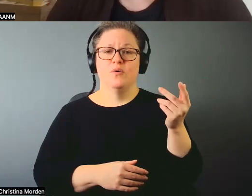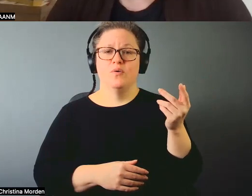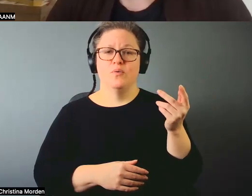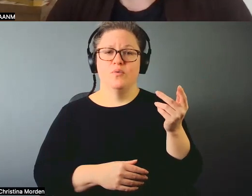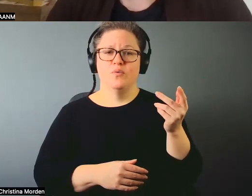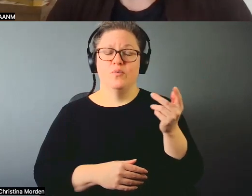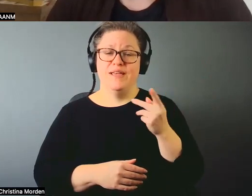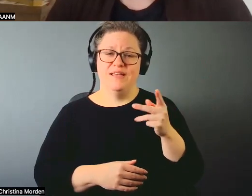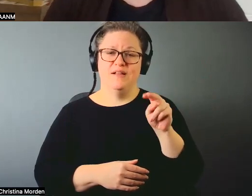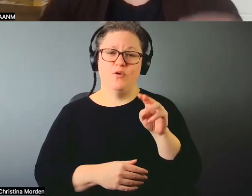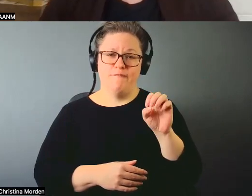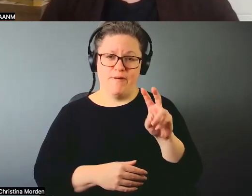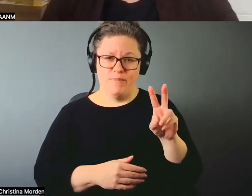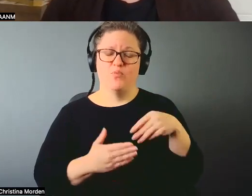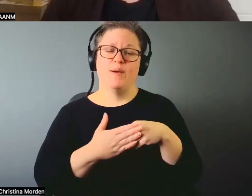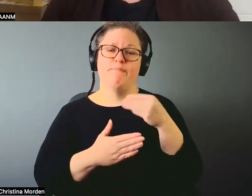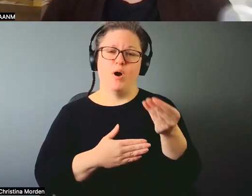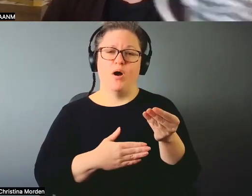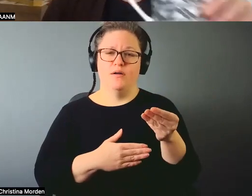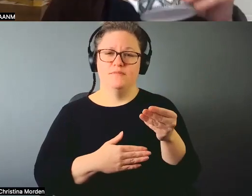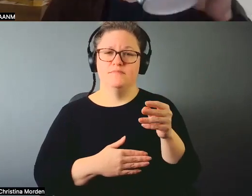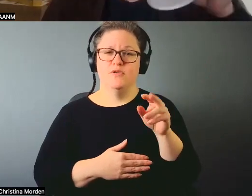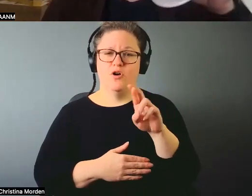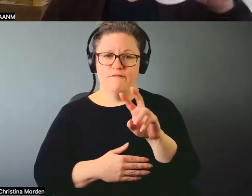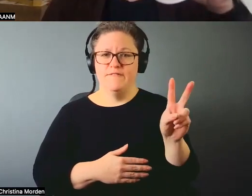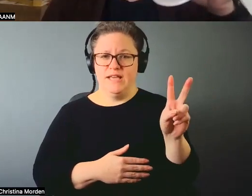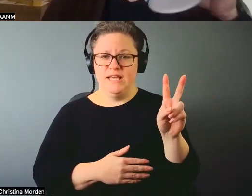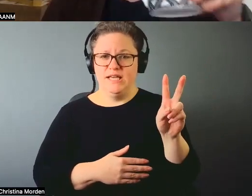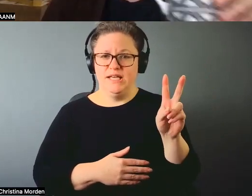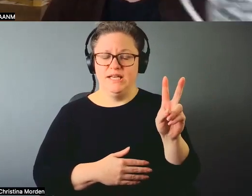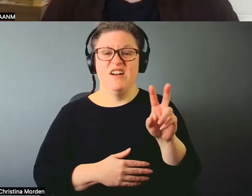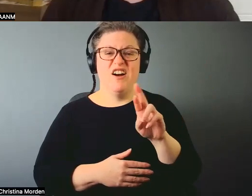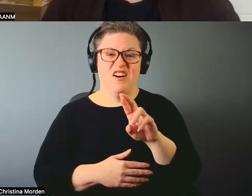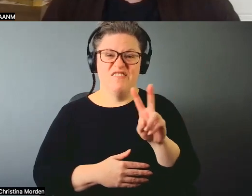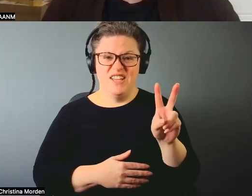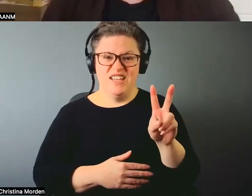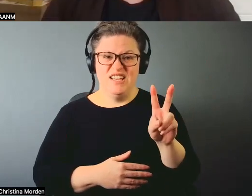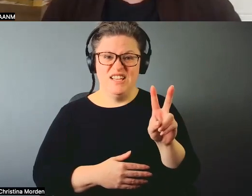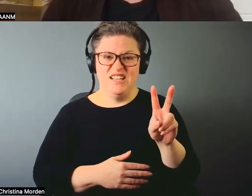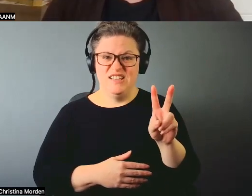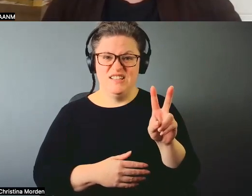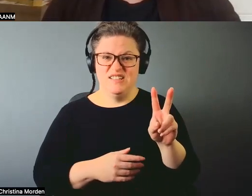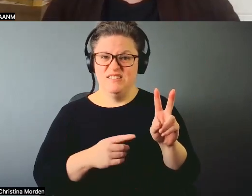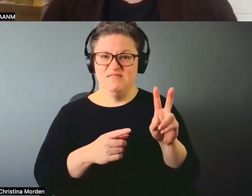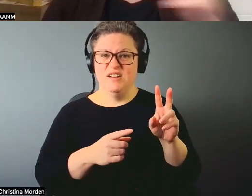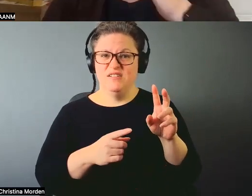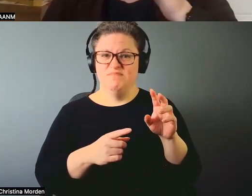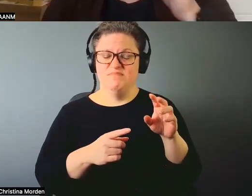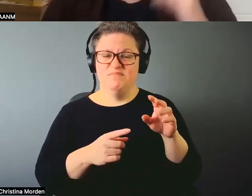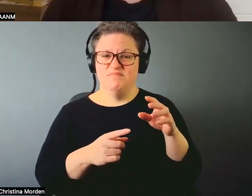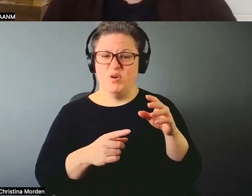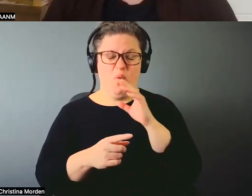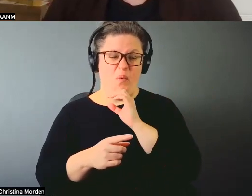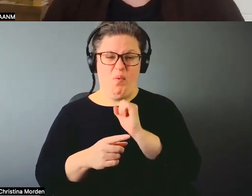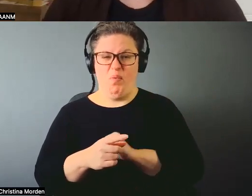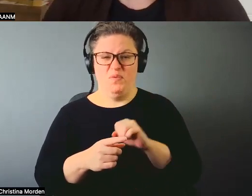November and way up north, and she's 29 years old now some farmer had it in their drive shed, you